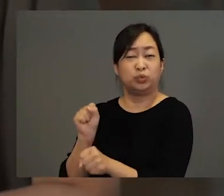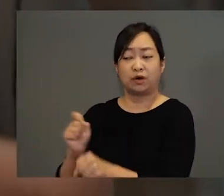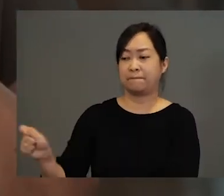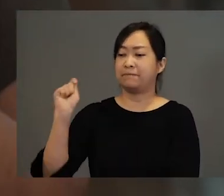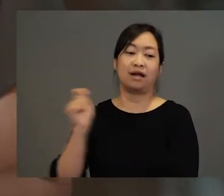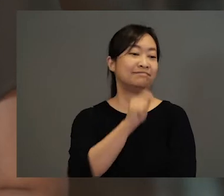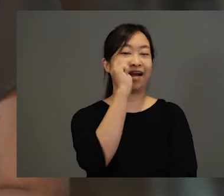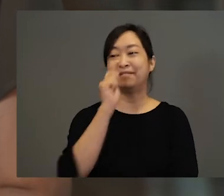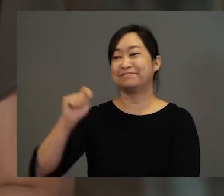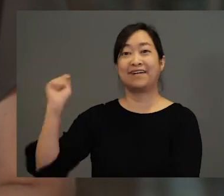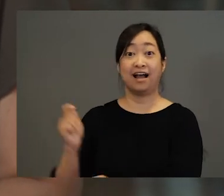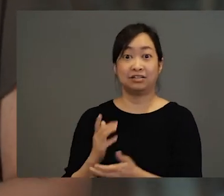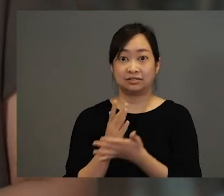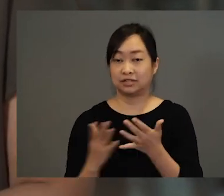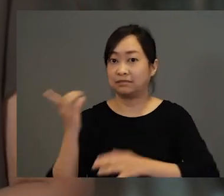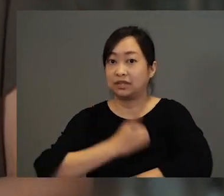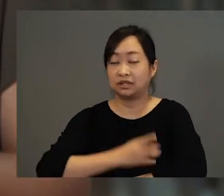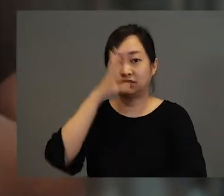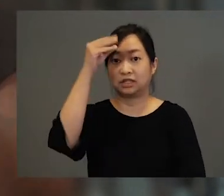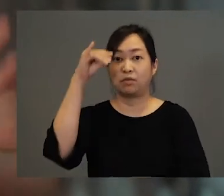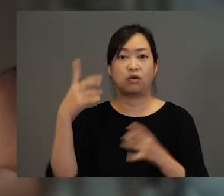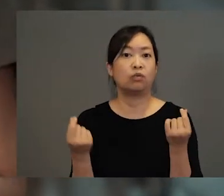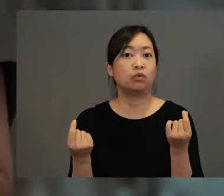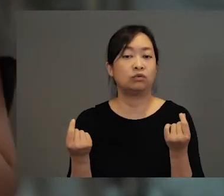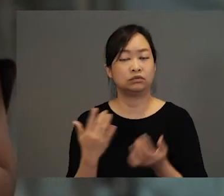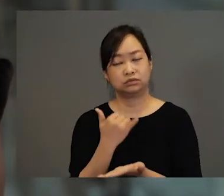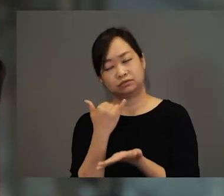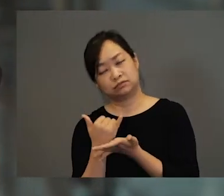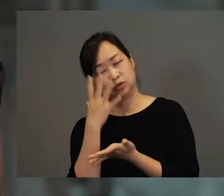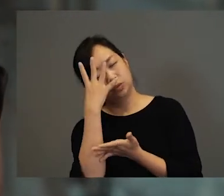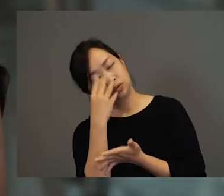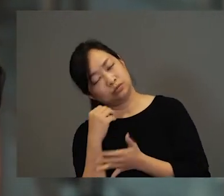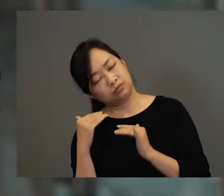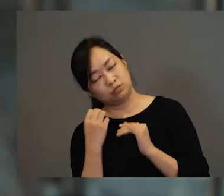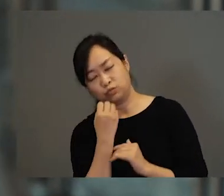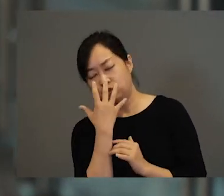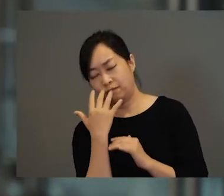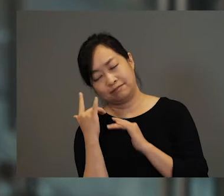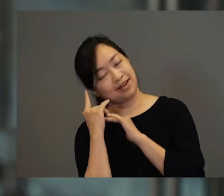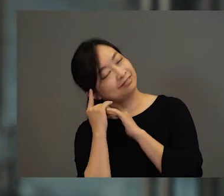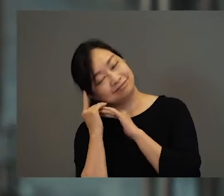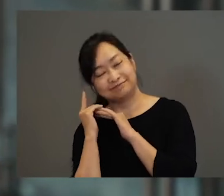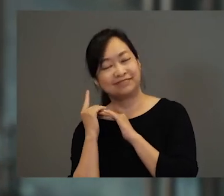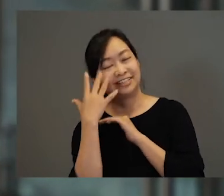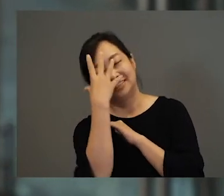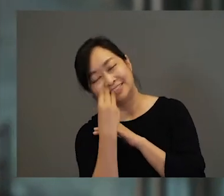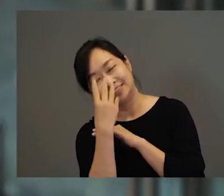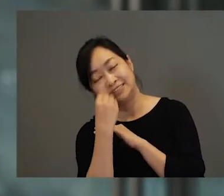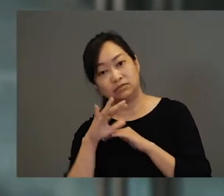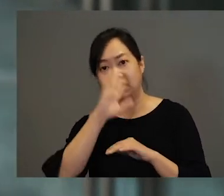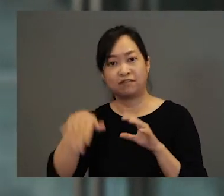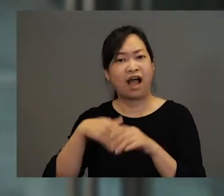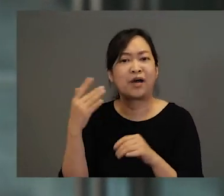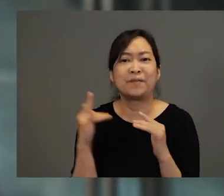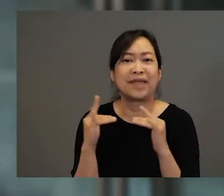him. On some days, the little boy would just sleep and lay in his warm, cozy bed. He wouldn't even get